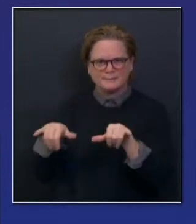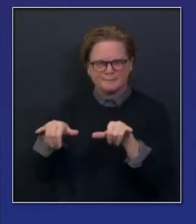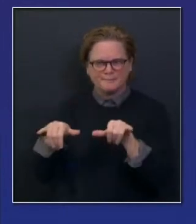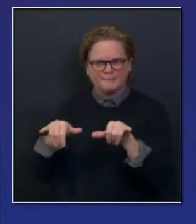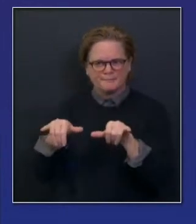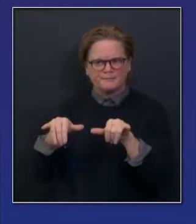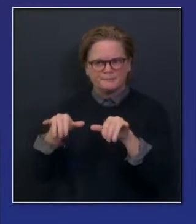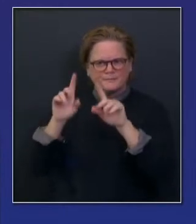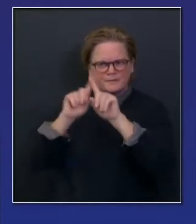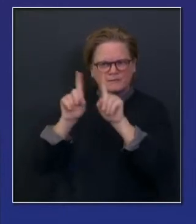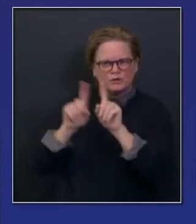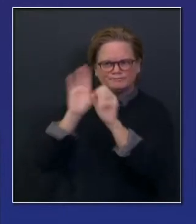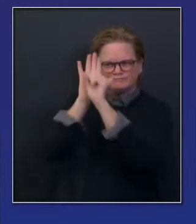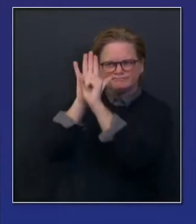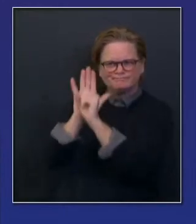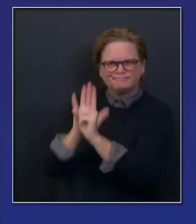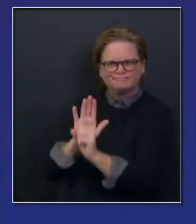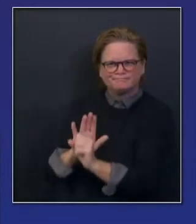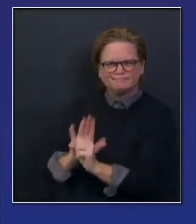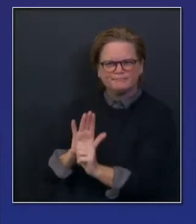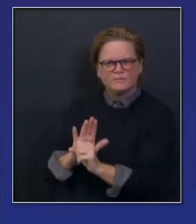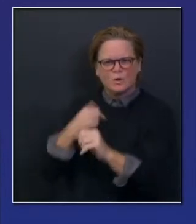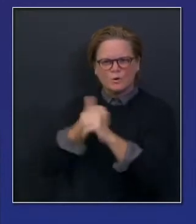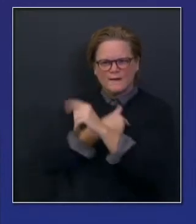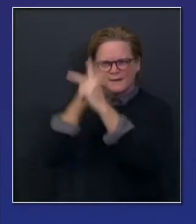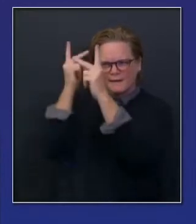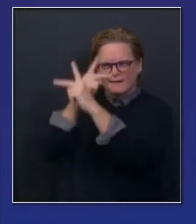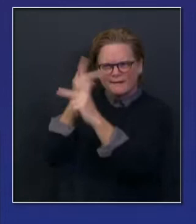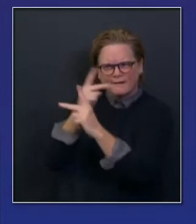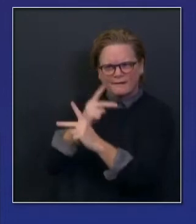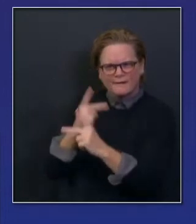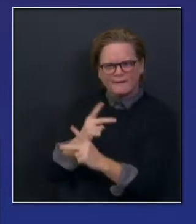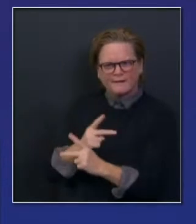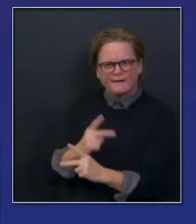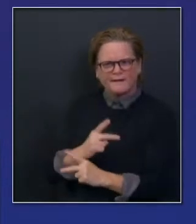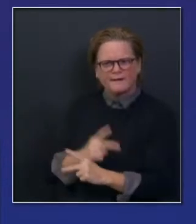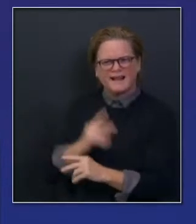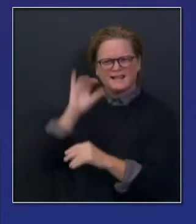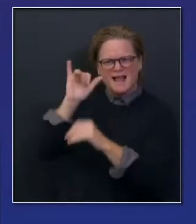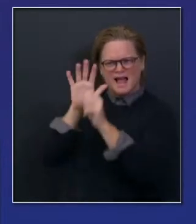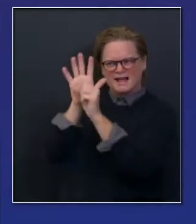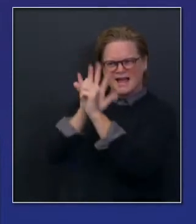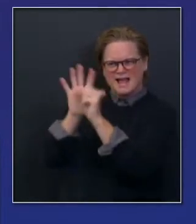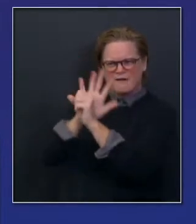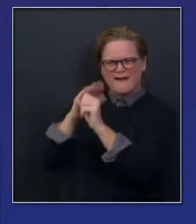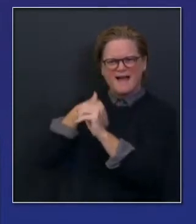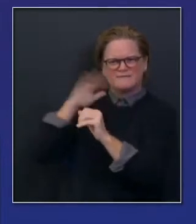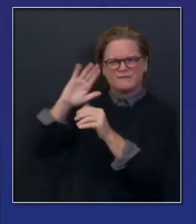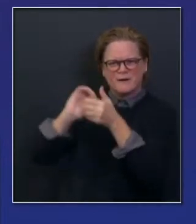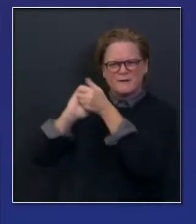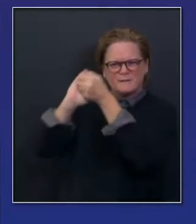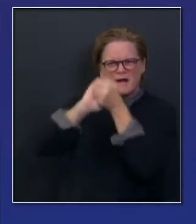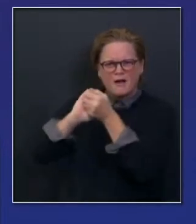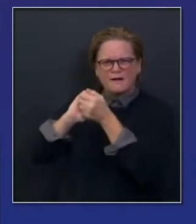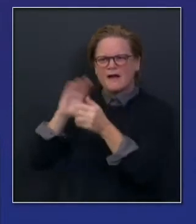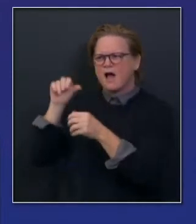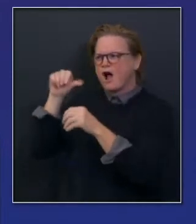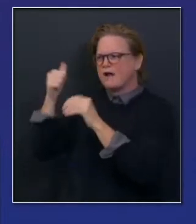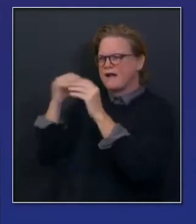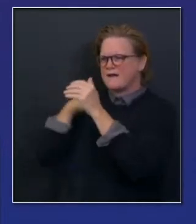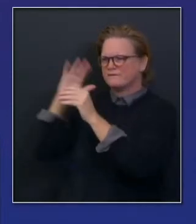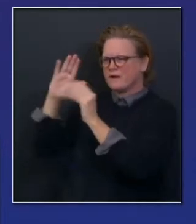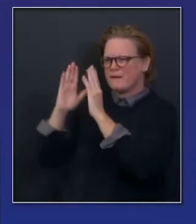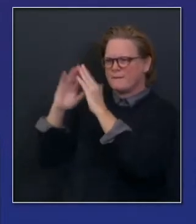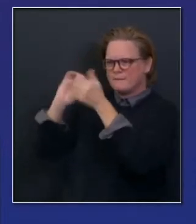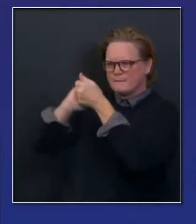where there's mutual support, mutual aid, mutual agreements between hospitals and systems. Bay Area largely